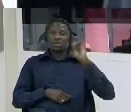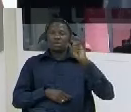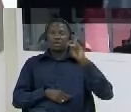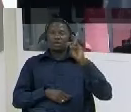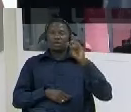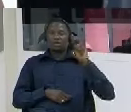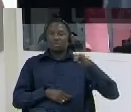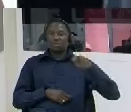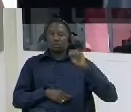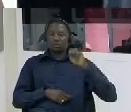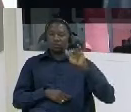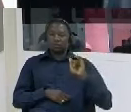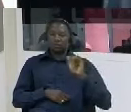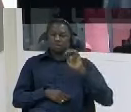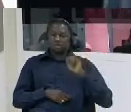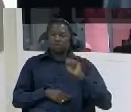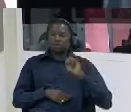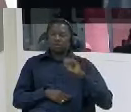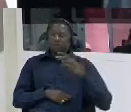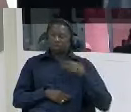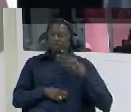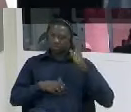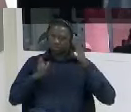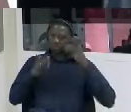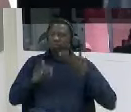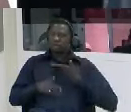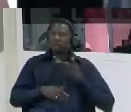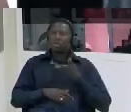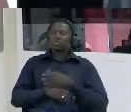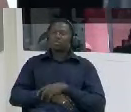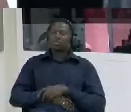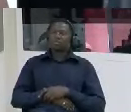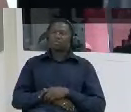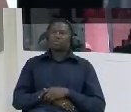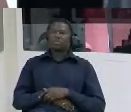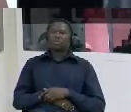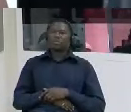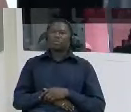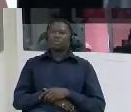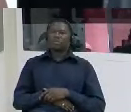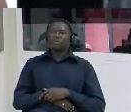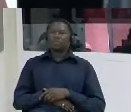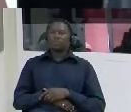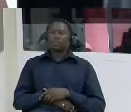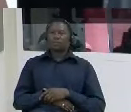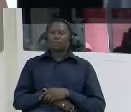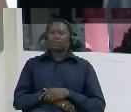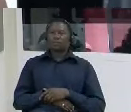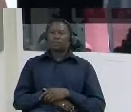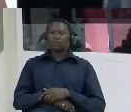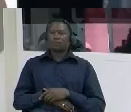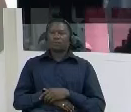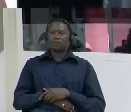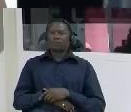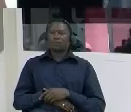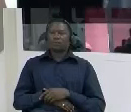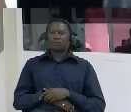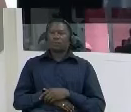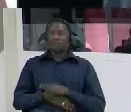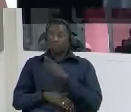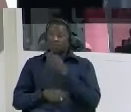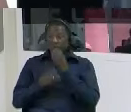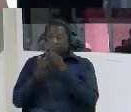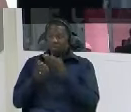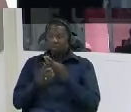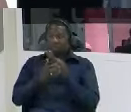been damaged compared with and you say that both kidneys um yeah it's two of them